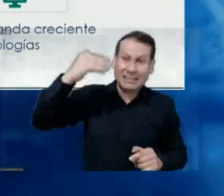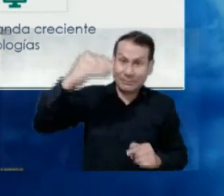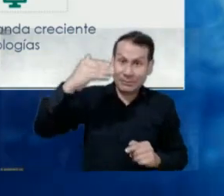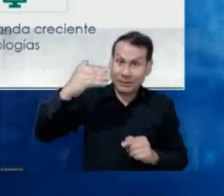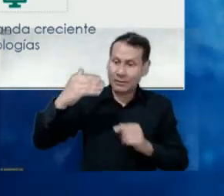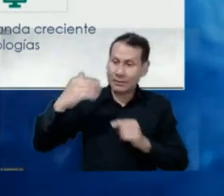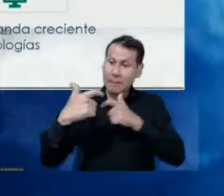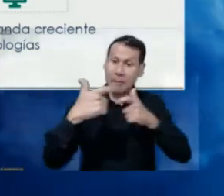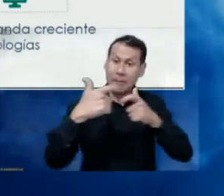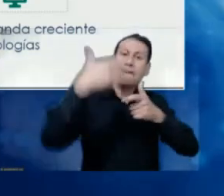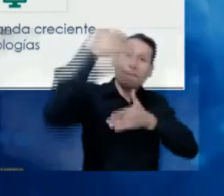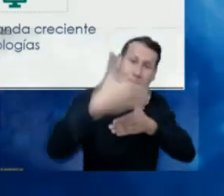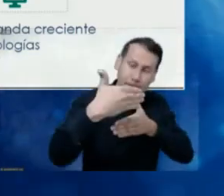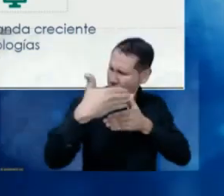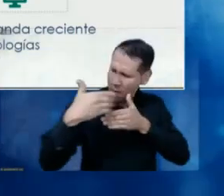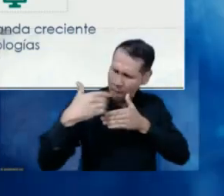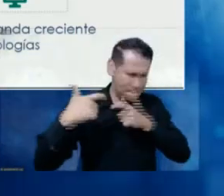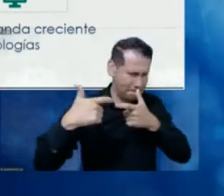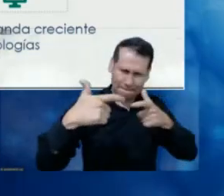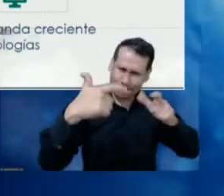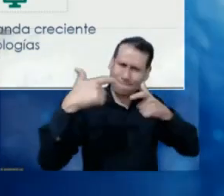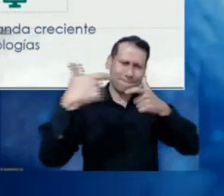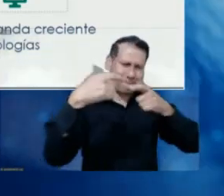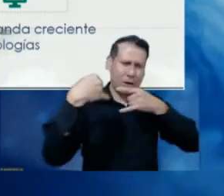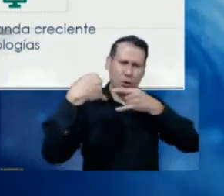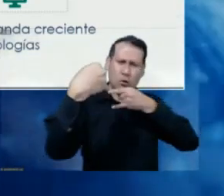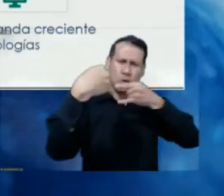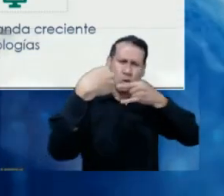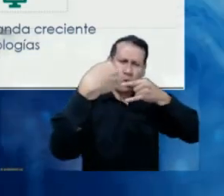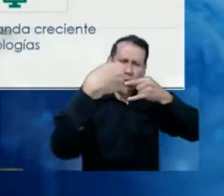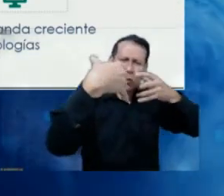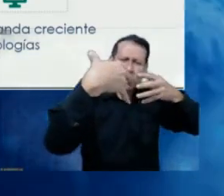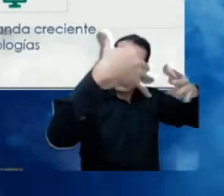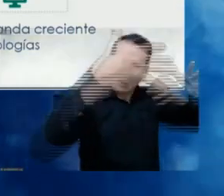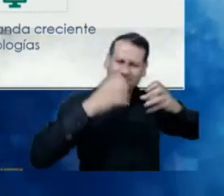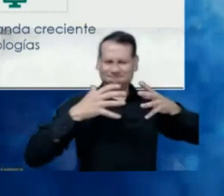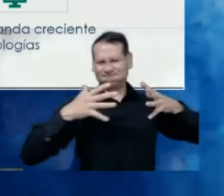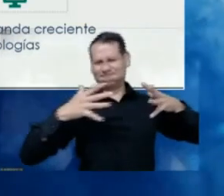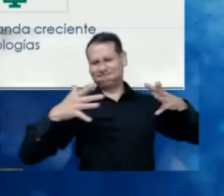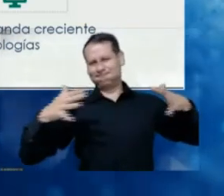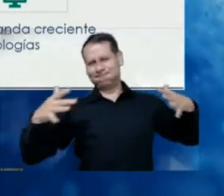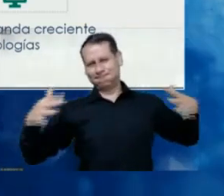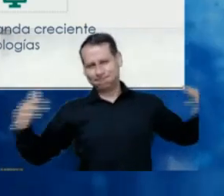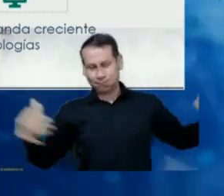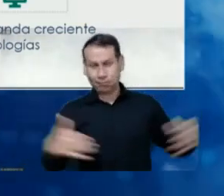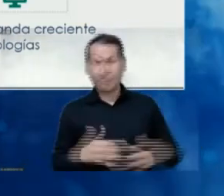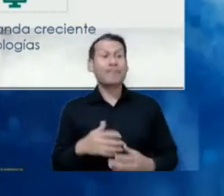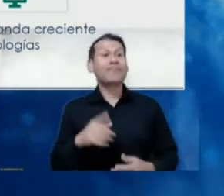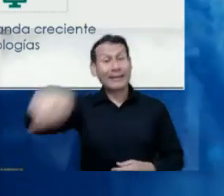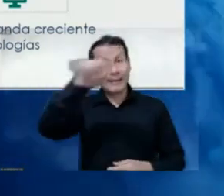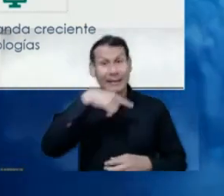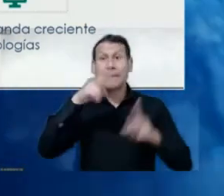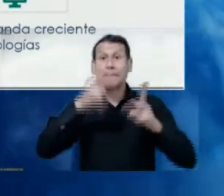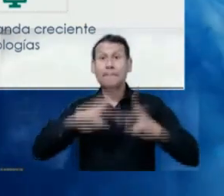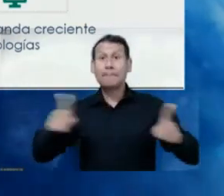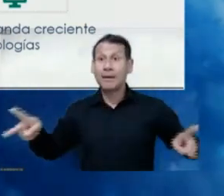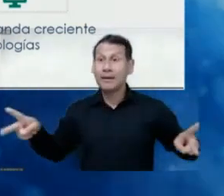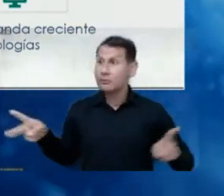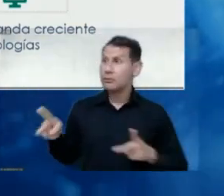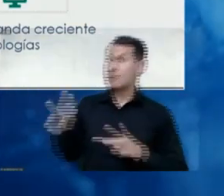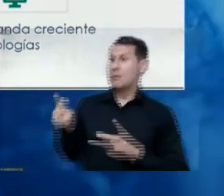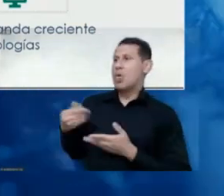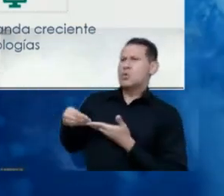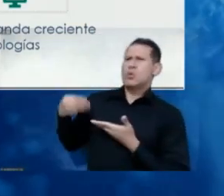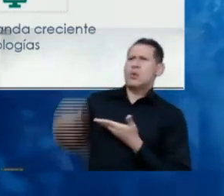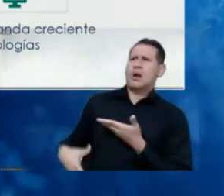impact on better coverage, and that at the end, it has an impact on the users. That's what we want, to have a better supply, more supply,